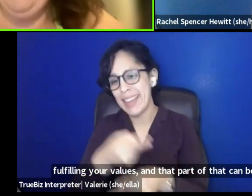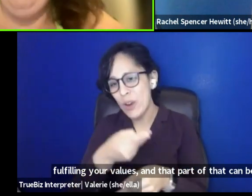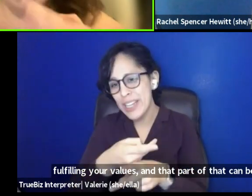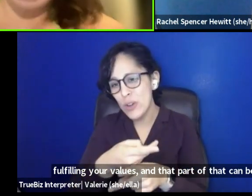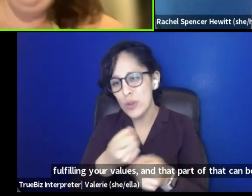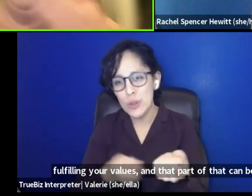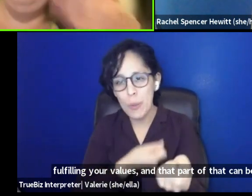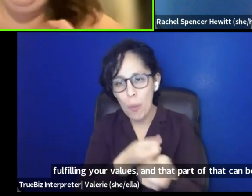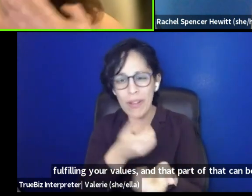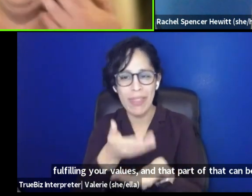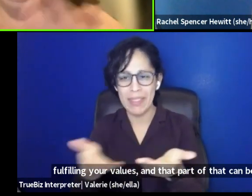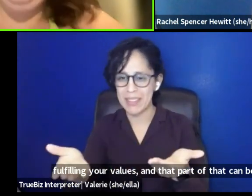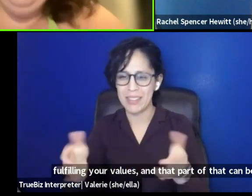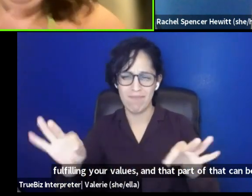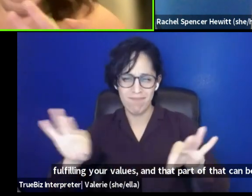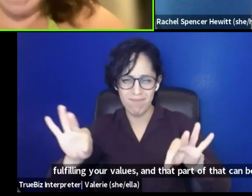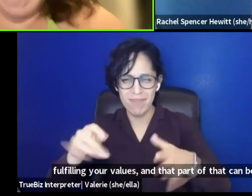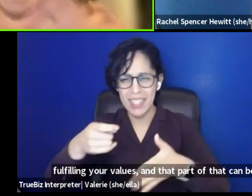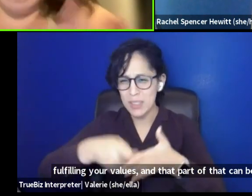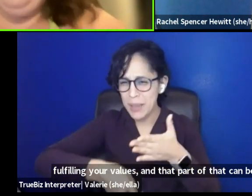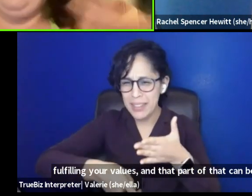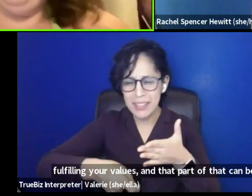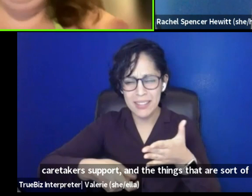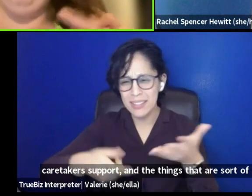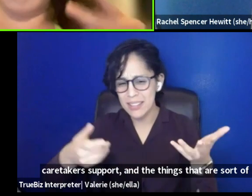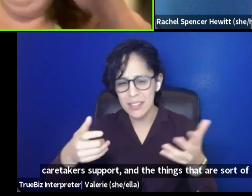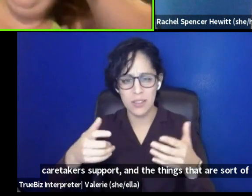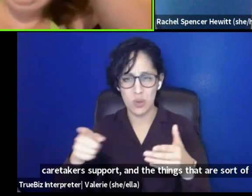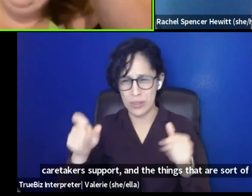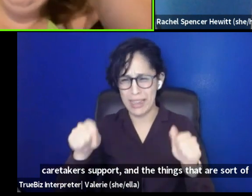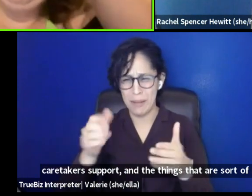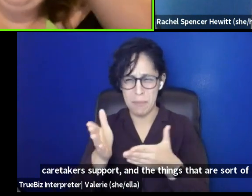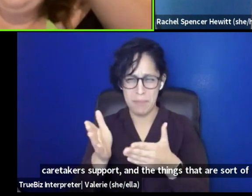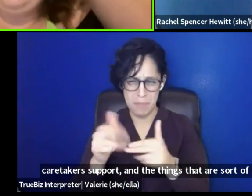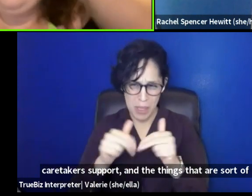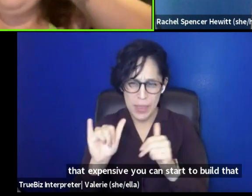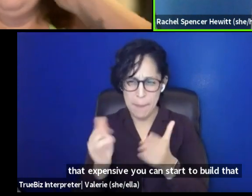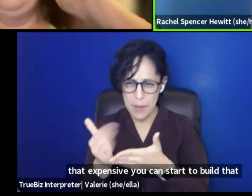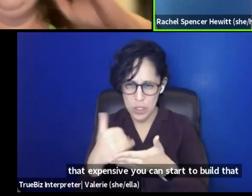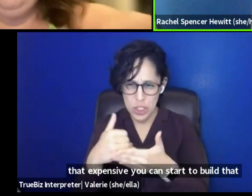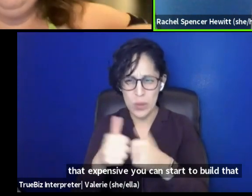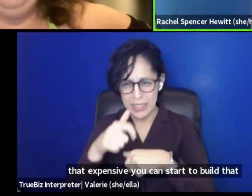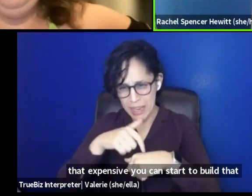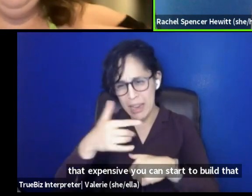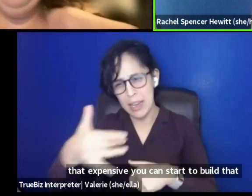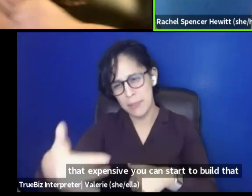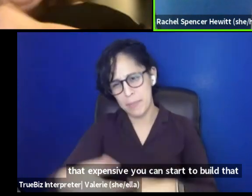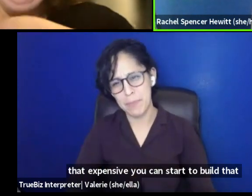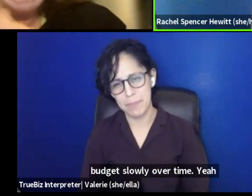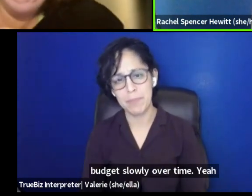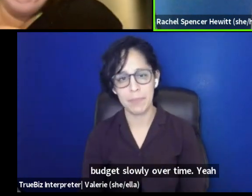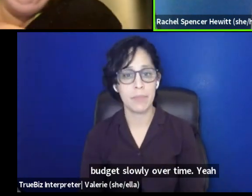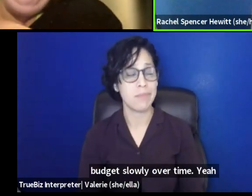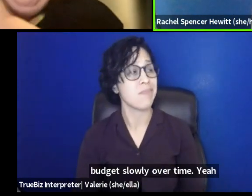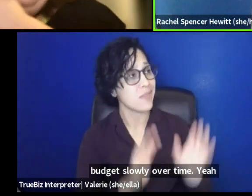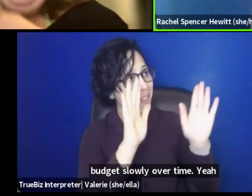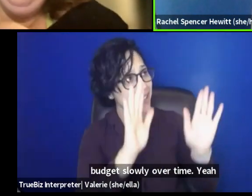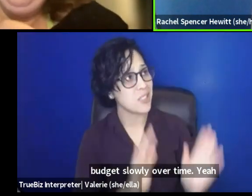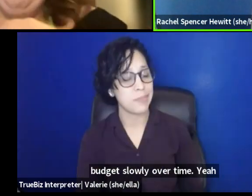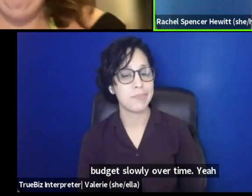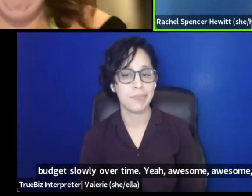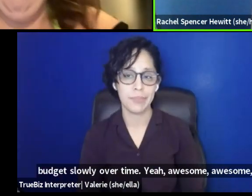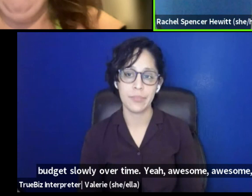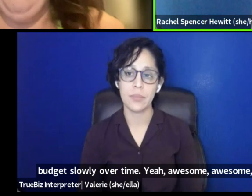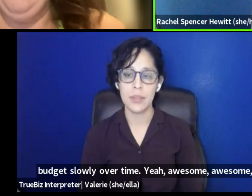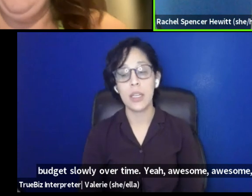that expensive, you can start to build, um, that budget slowly over time. Yeah. Awesome. Awesome. And welcome to